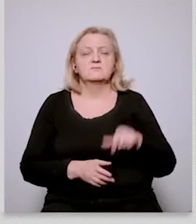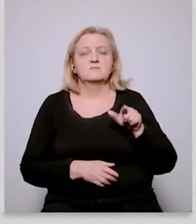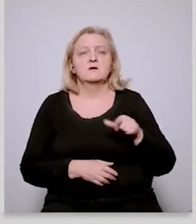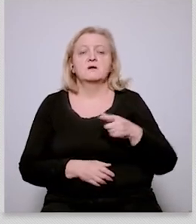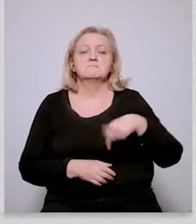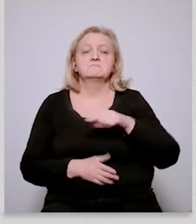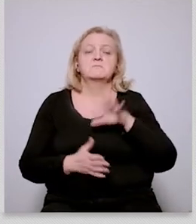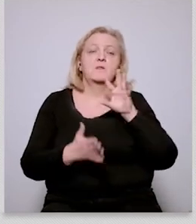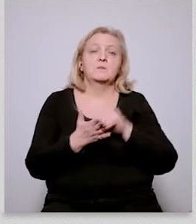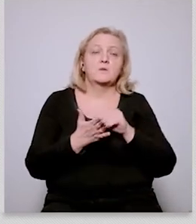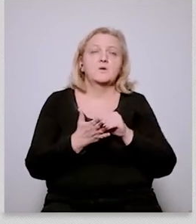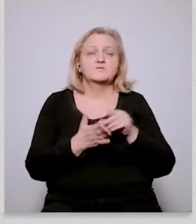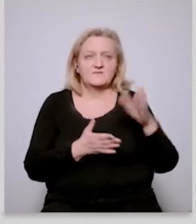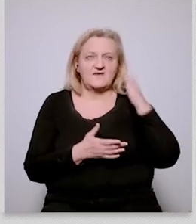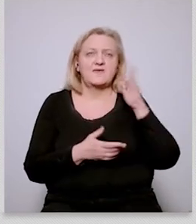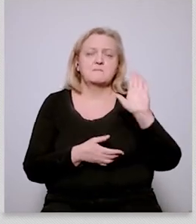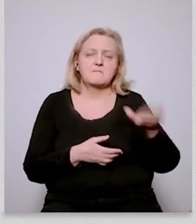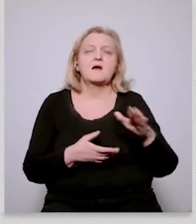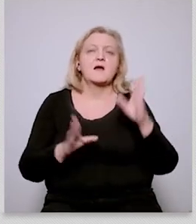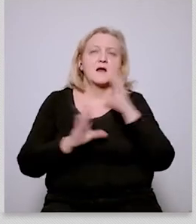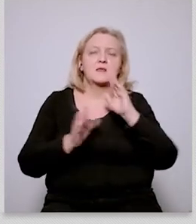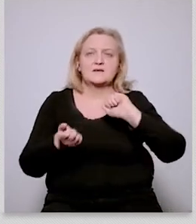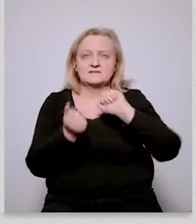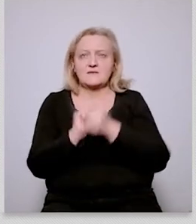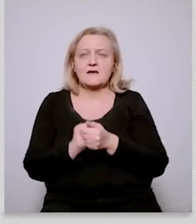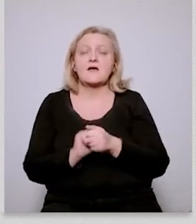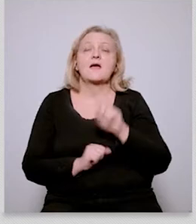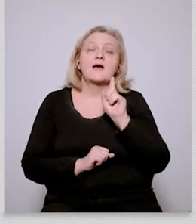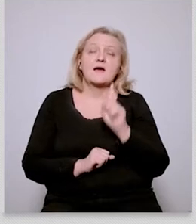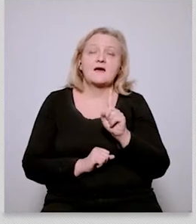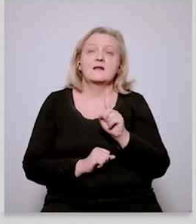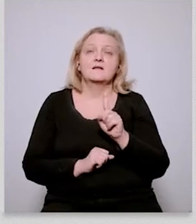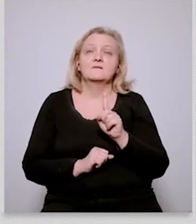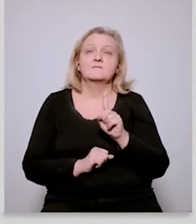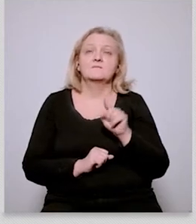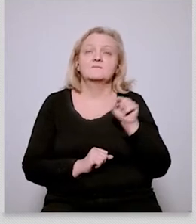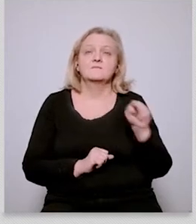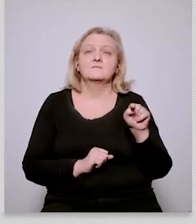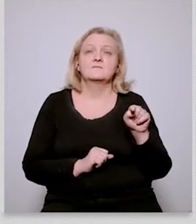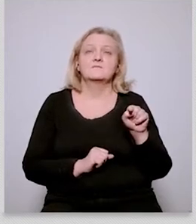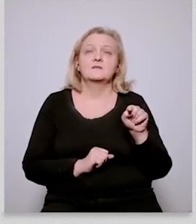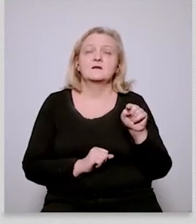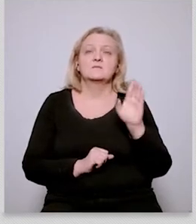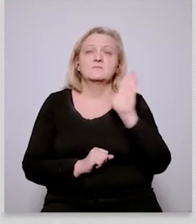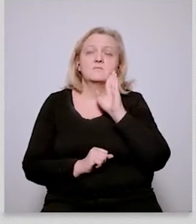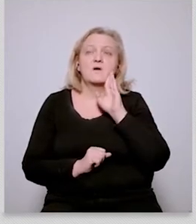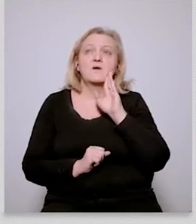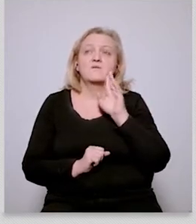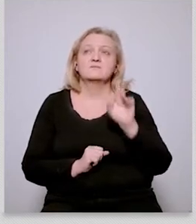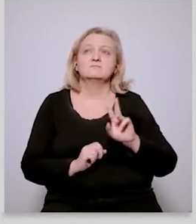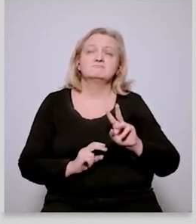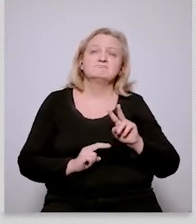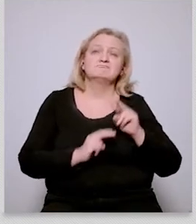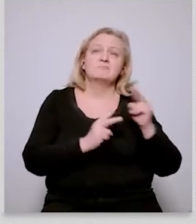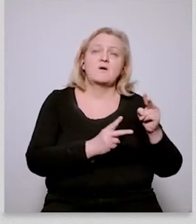converted if you like to to to the to the uh to the policy and you know one of the things we realized